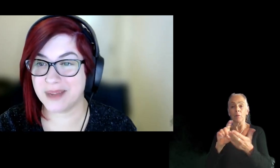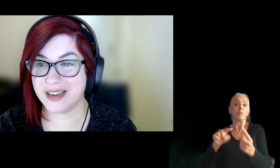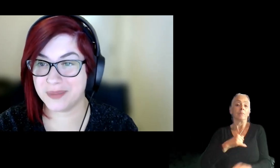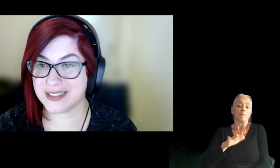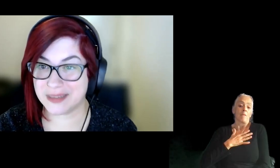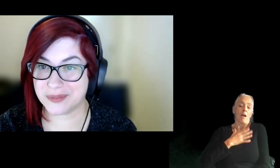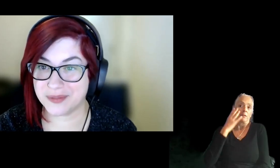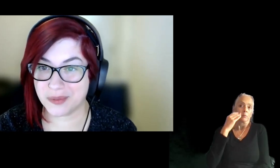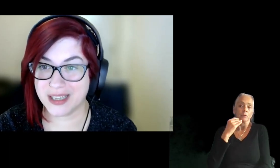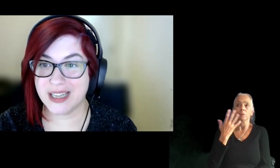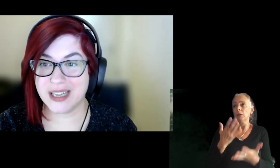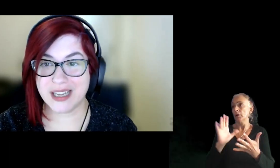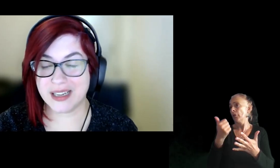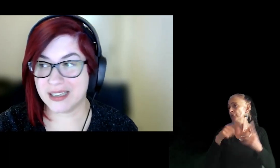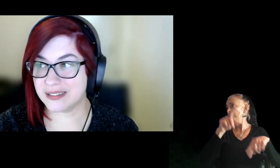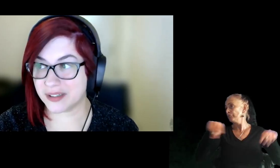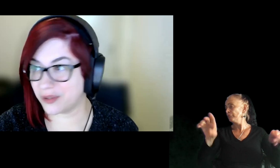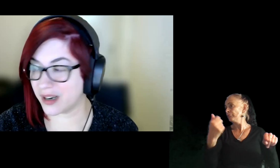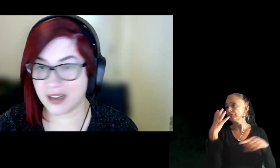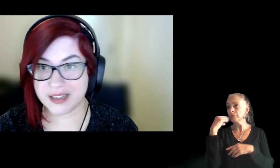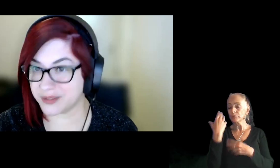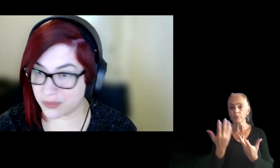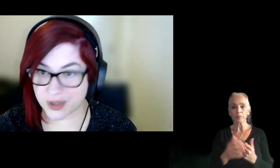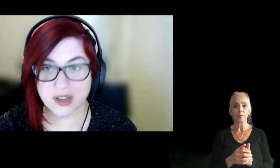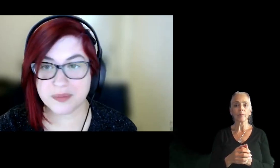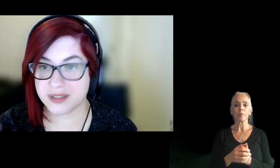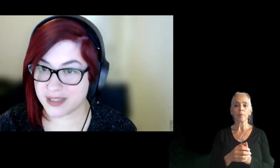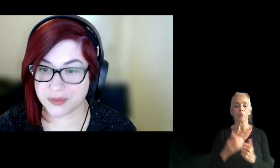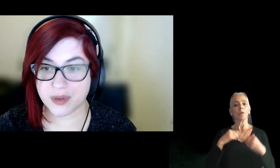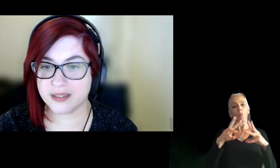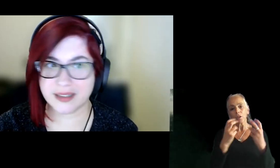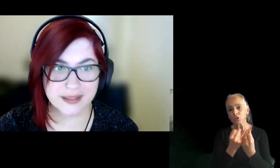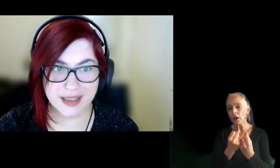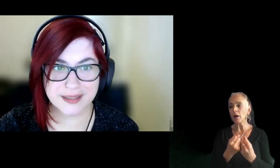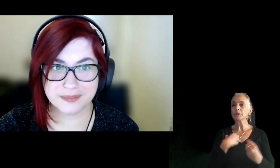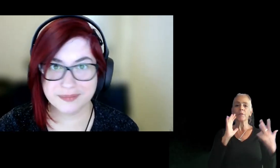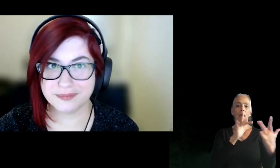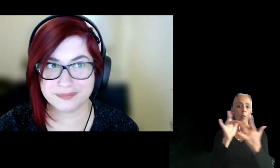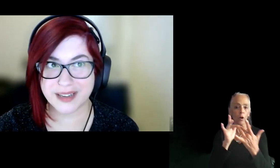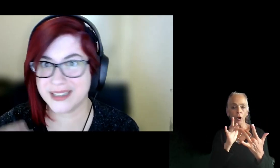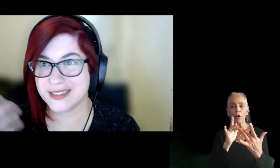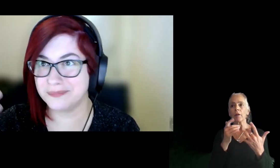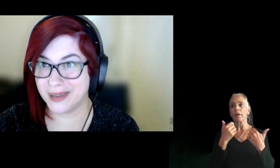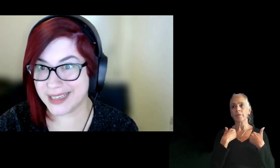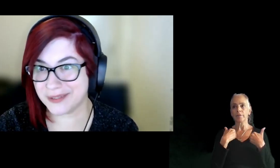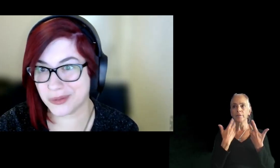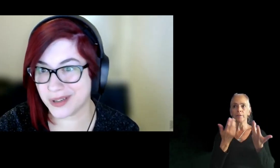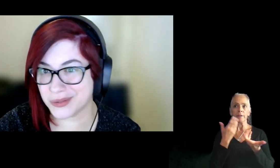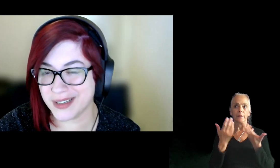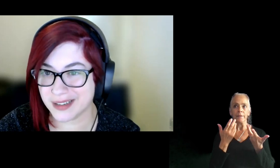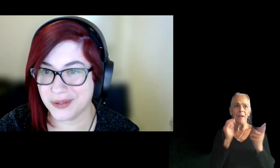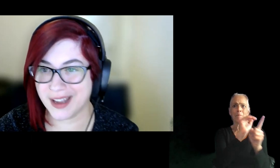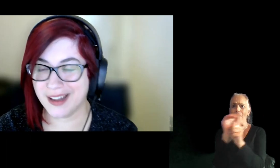It might not be the same for everyone. And therefore like there's workshops, there's network that that's, there is bugging